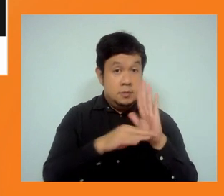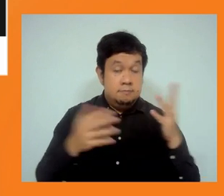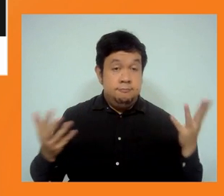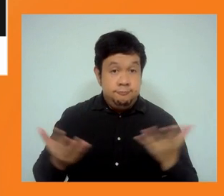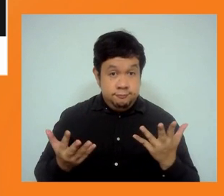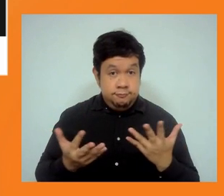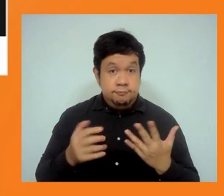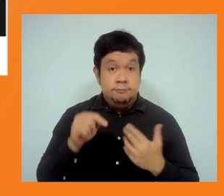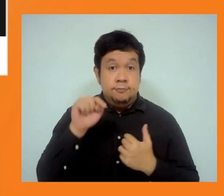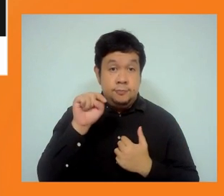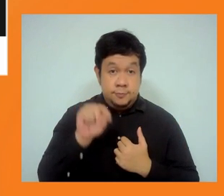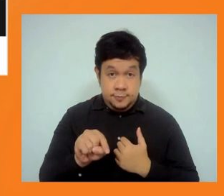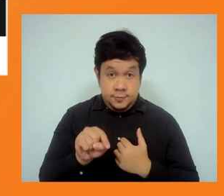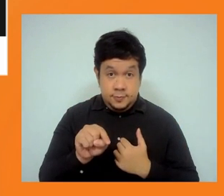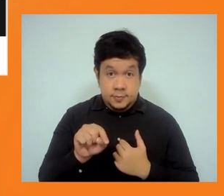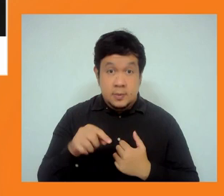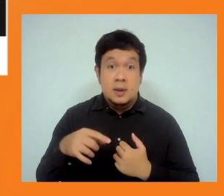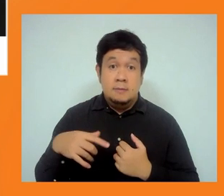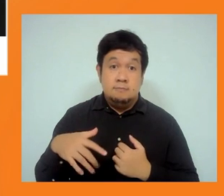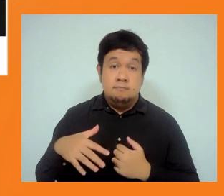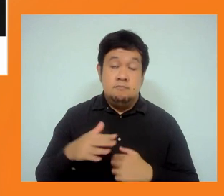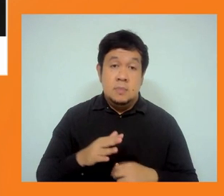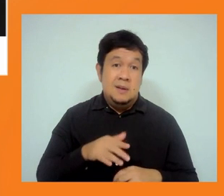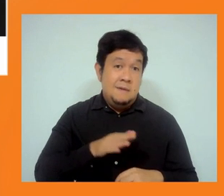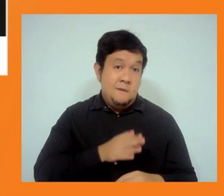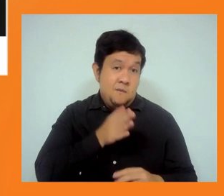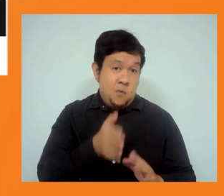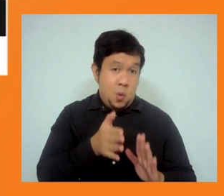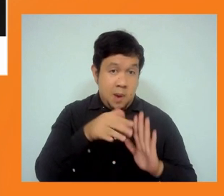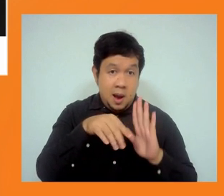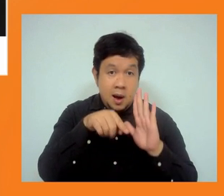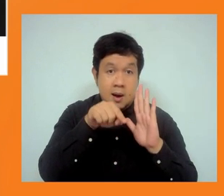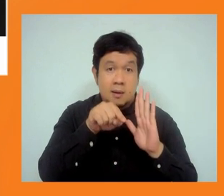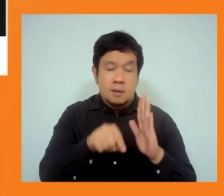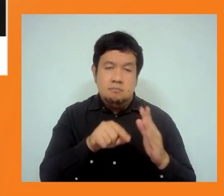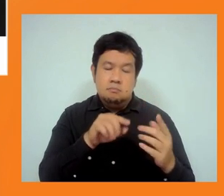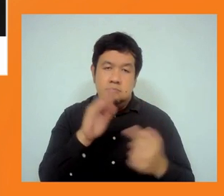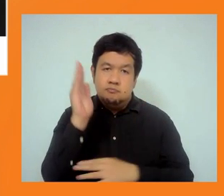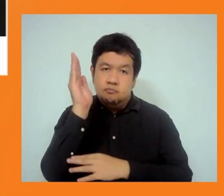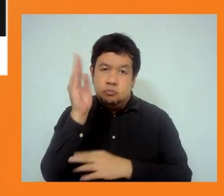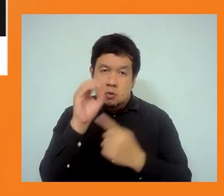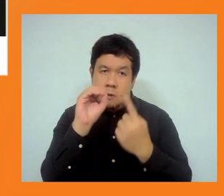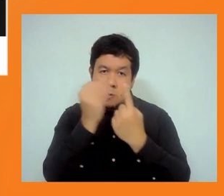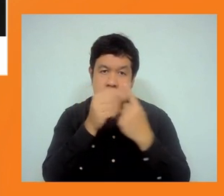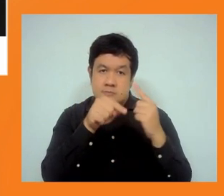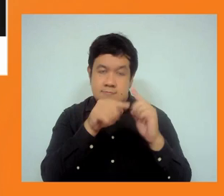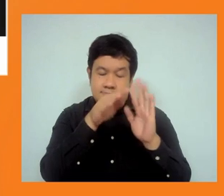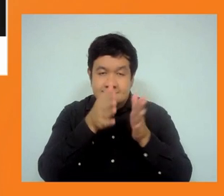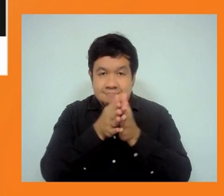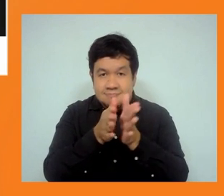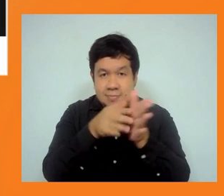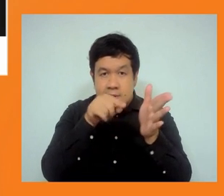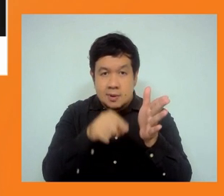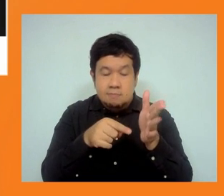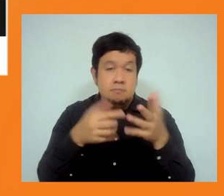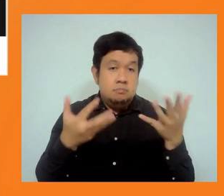formal orientation with all concerned parties. You have this training, dialogue, consultation, joint